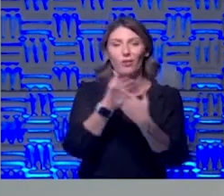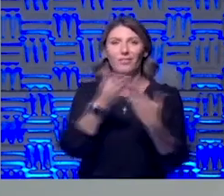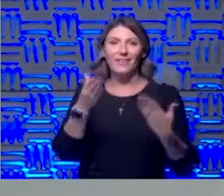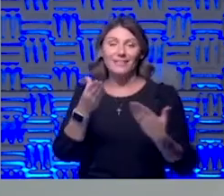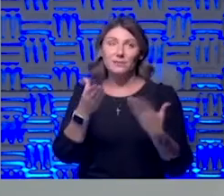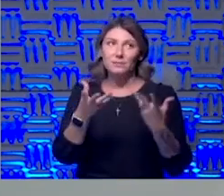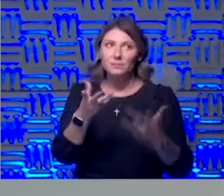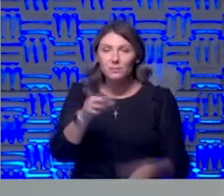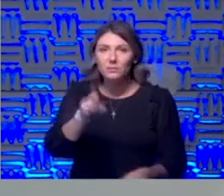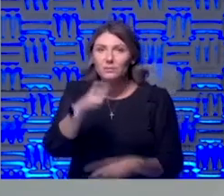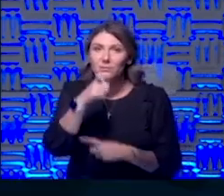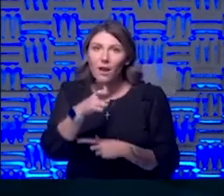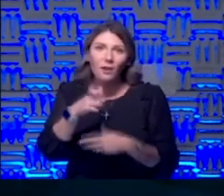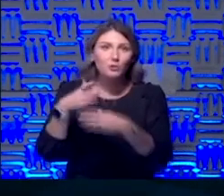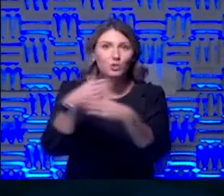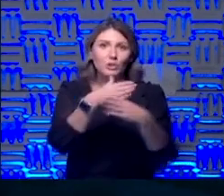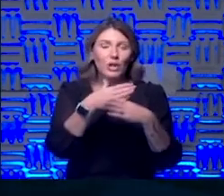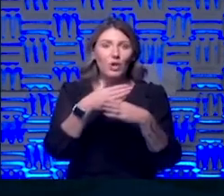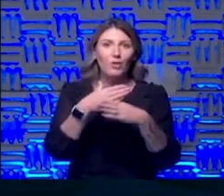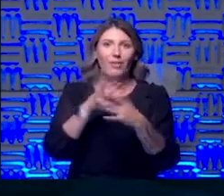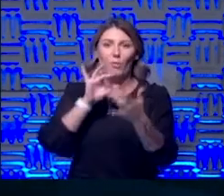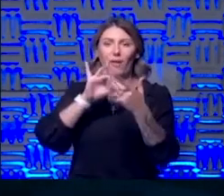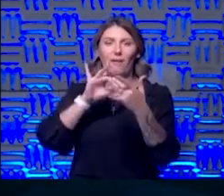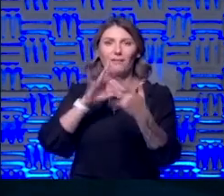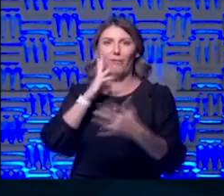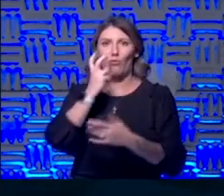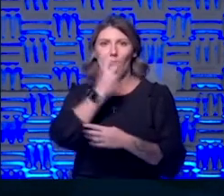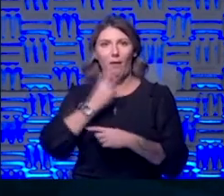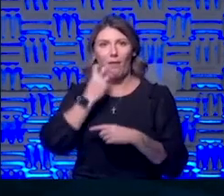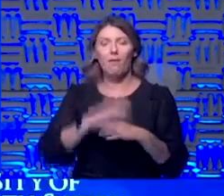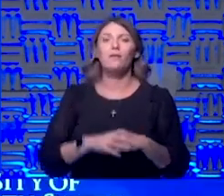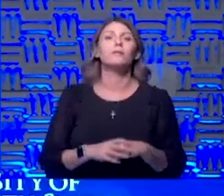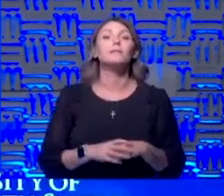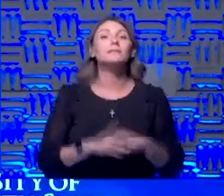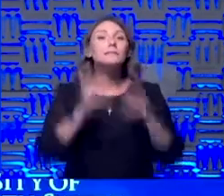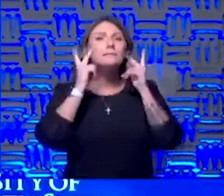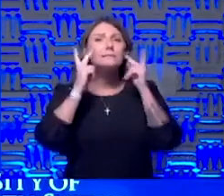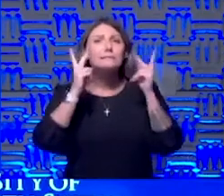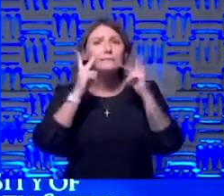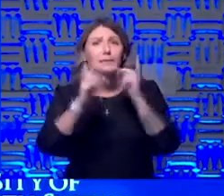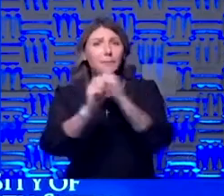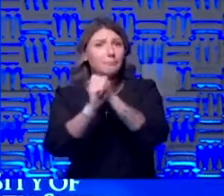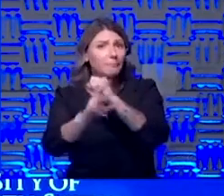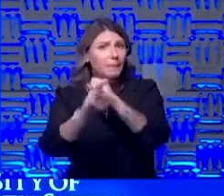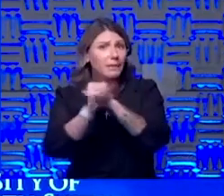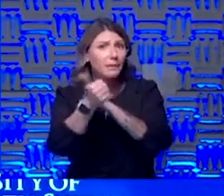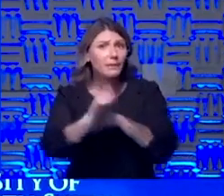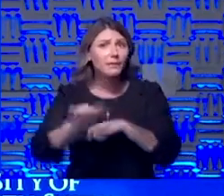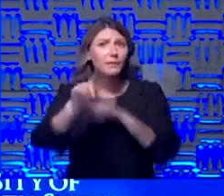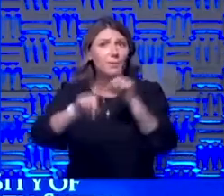that contact their mouths all right thank you for that let's see if the media has any questions today